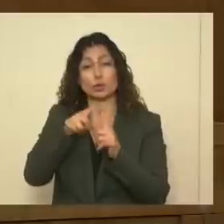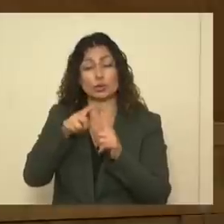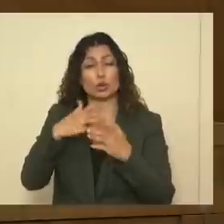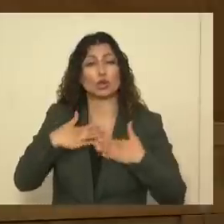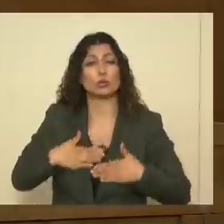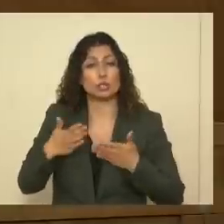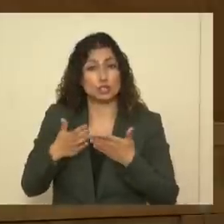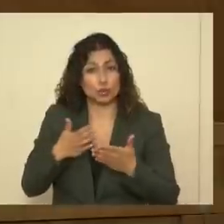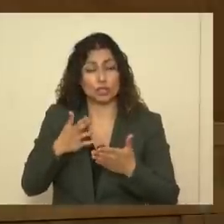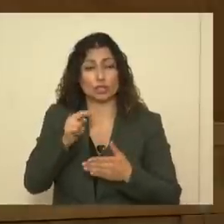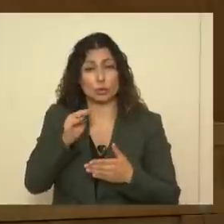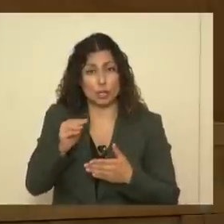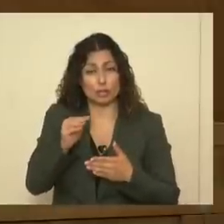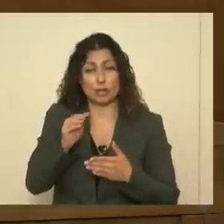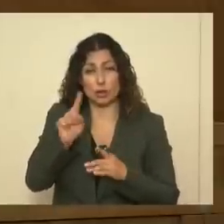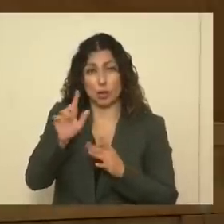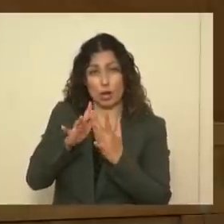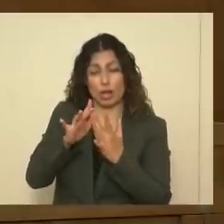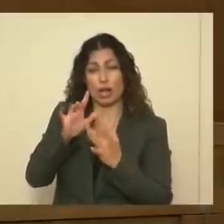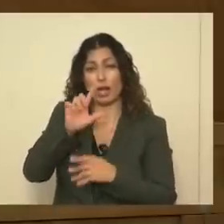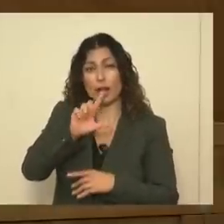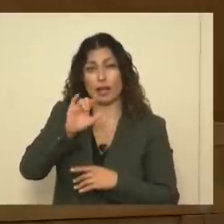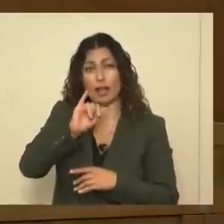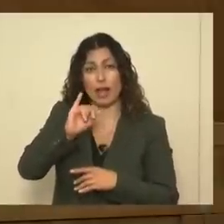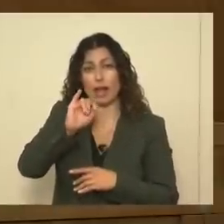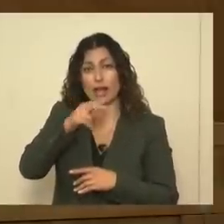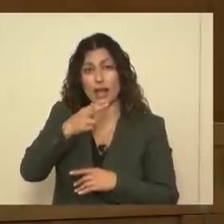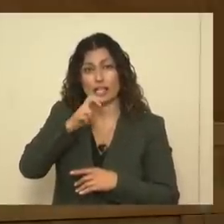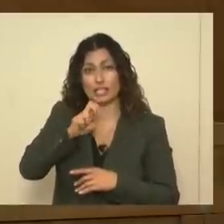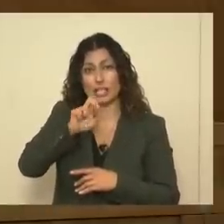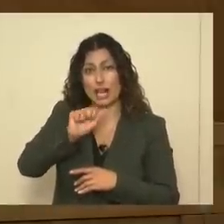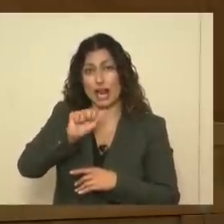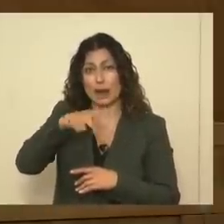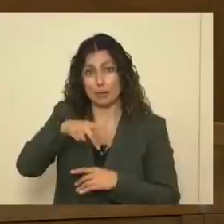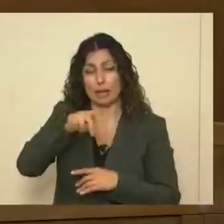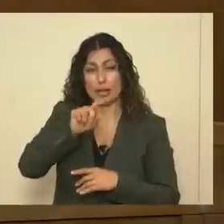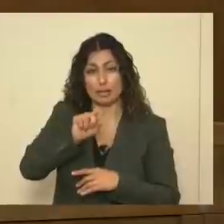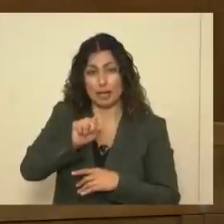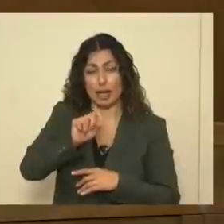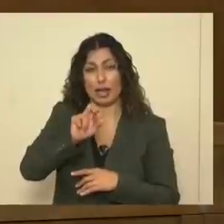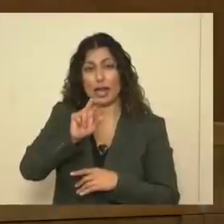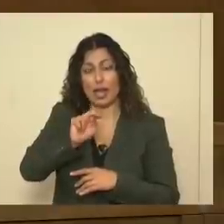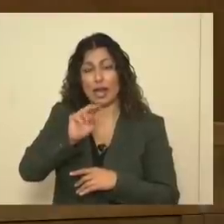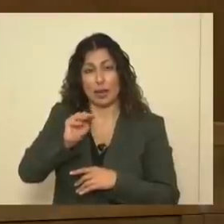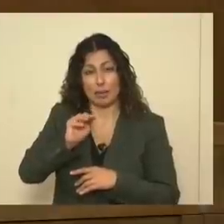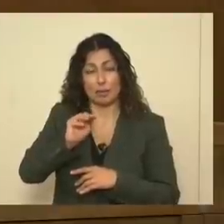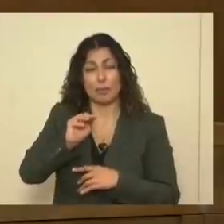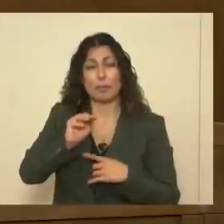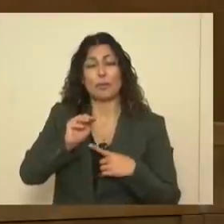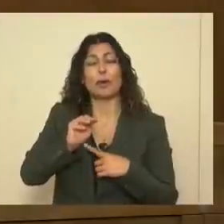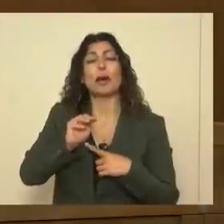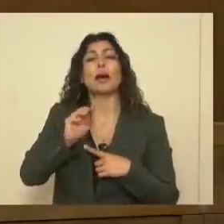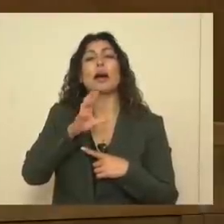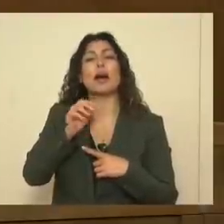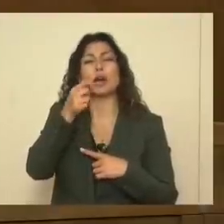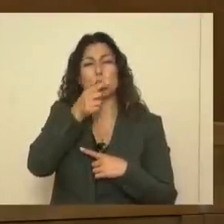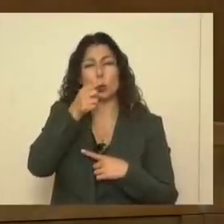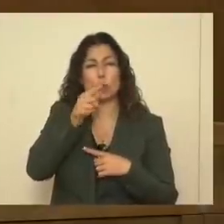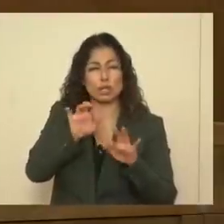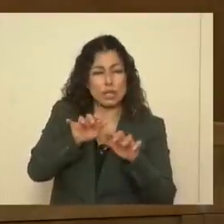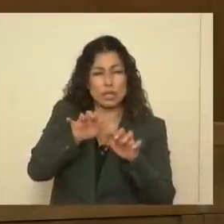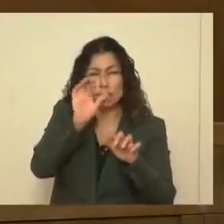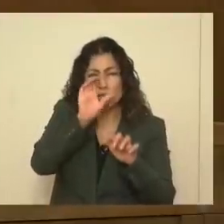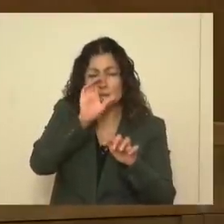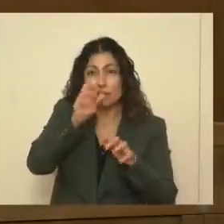in New Mexico or type in L-I-H-E-A-P-N-M-H-S-T. You know those three things that Google will take you right there.